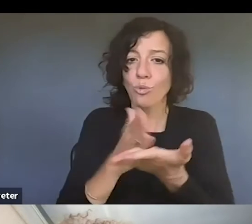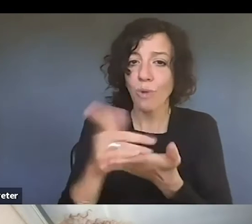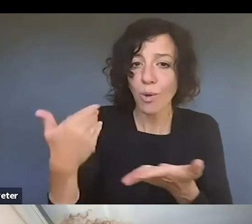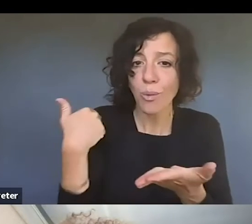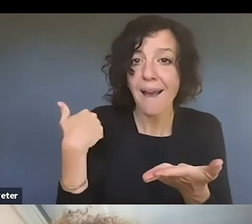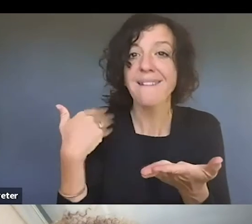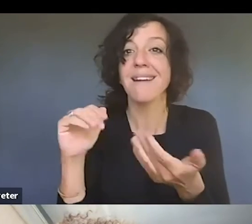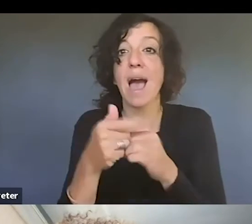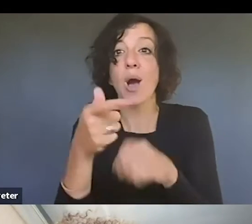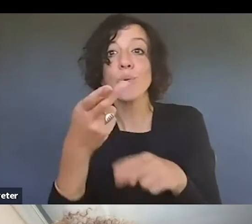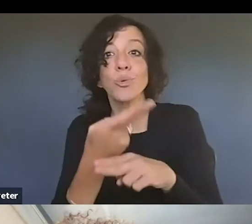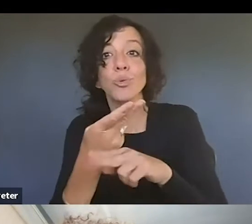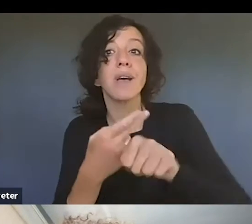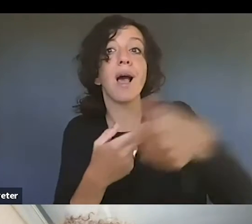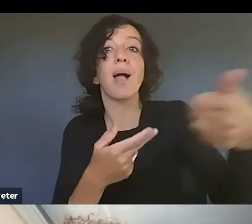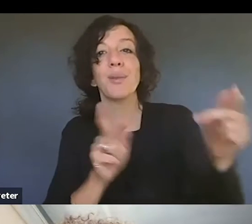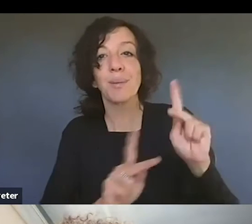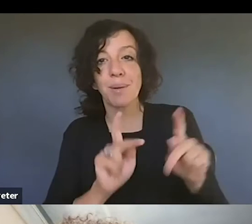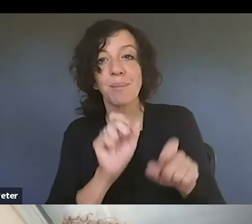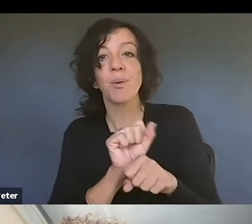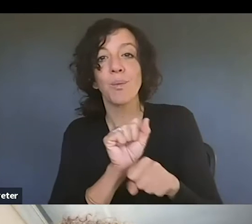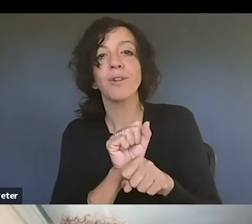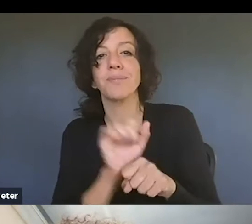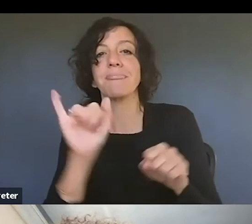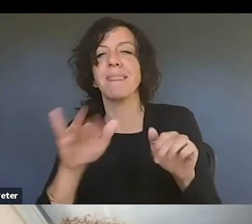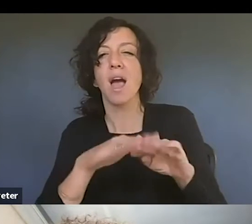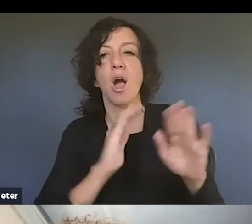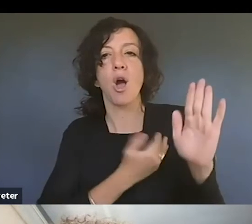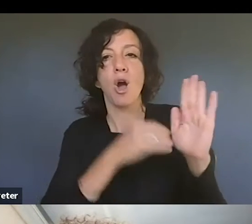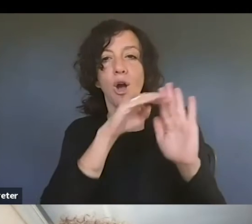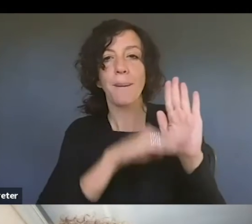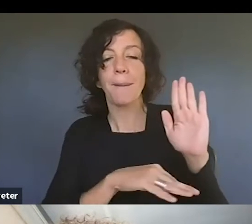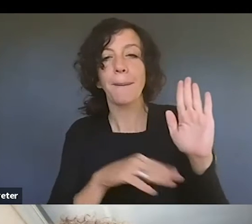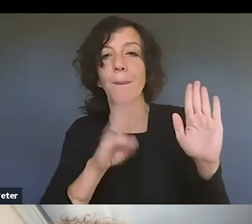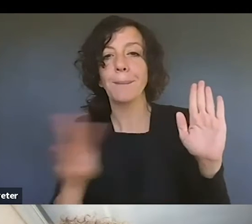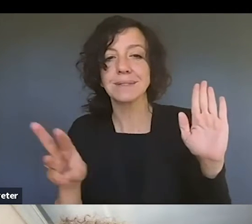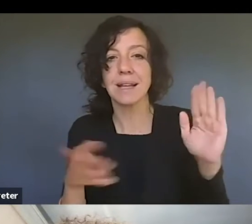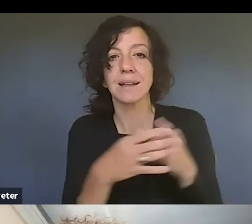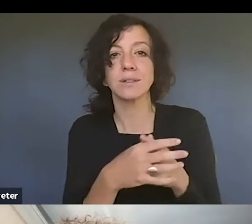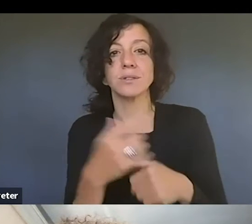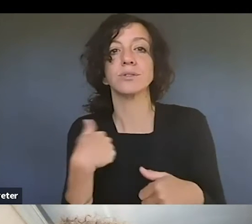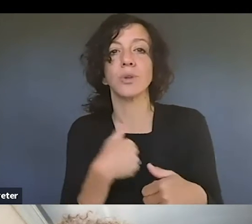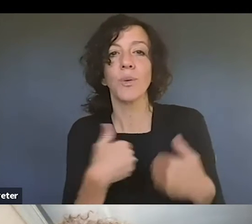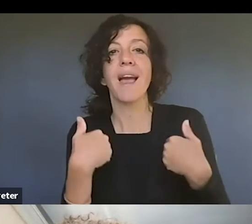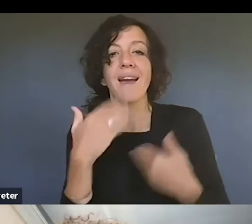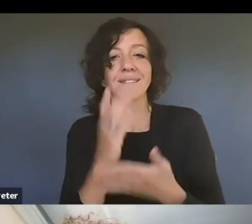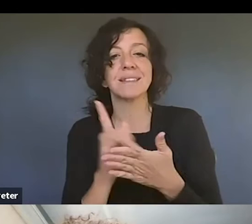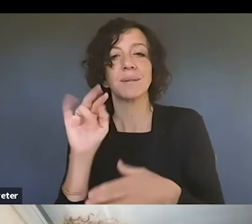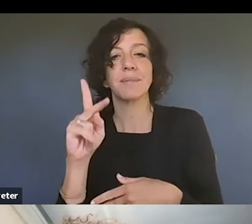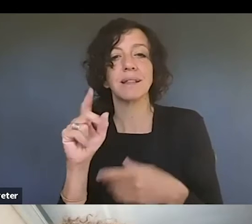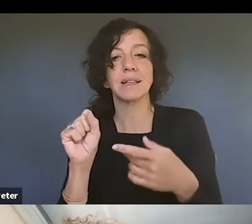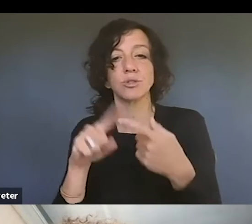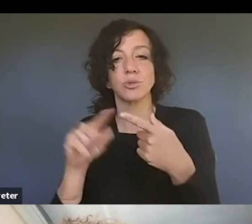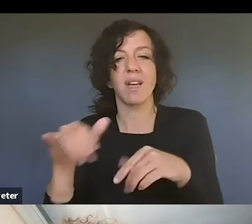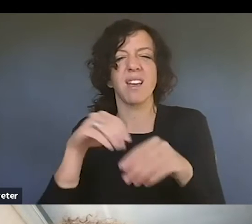So that type of information is on our Engage Your Creativity page. And so I think, um, we have some links to that. And then our website